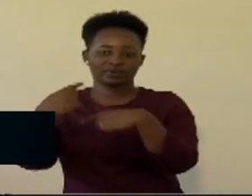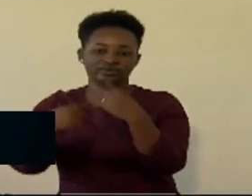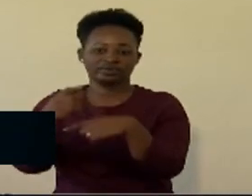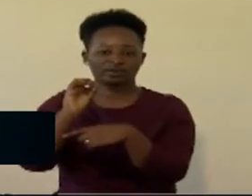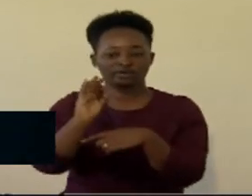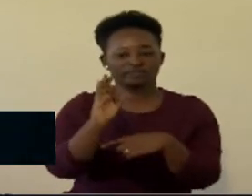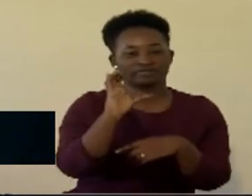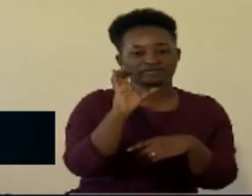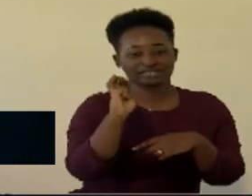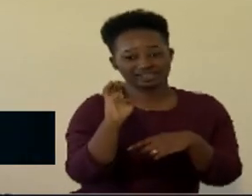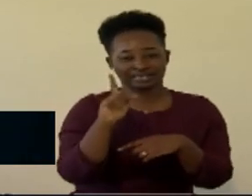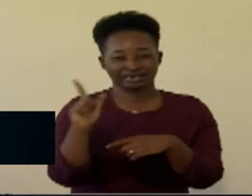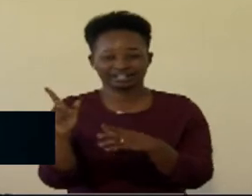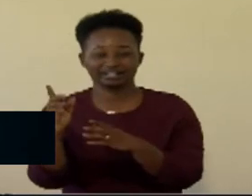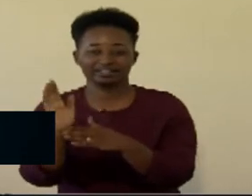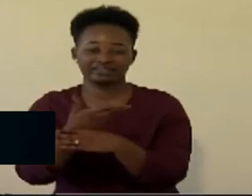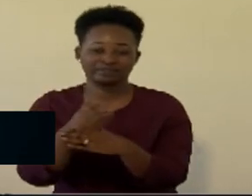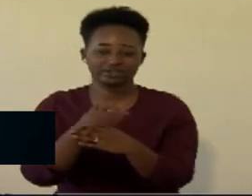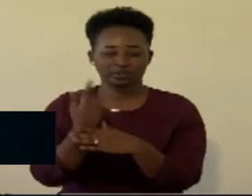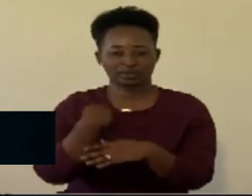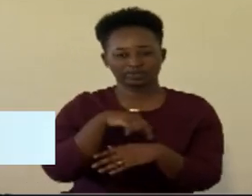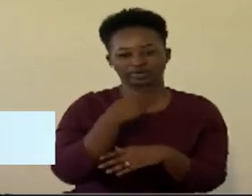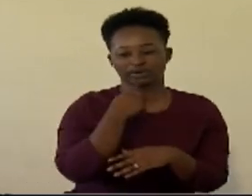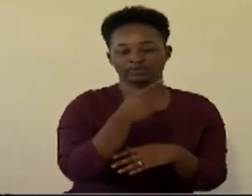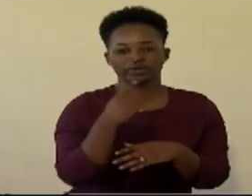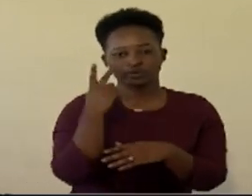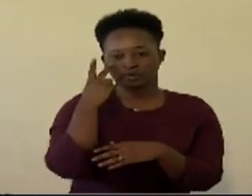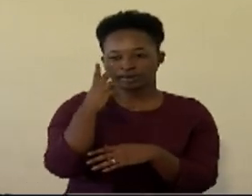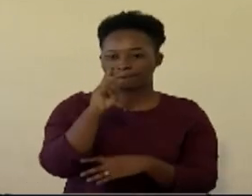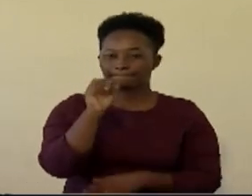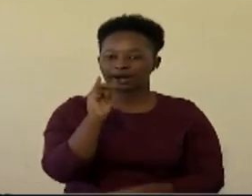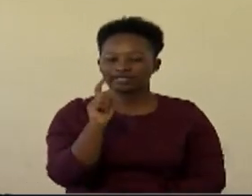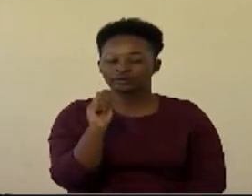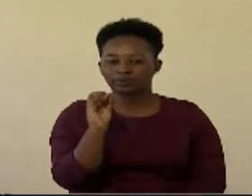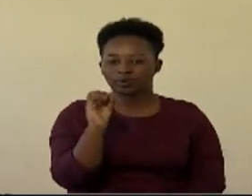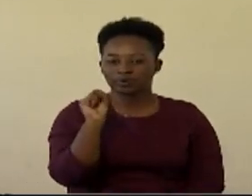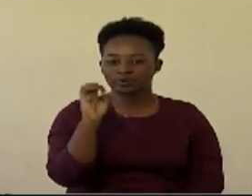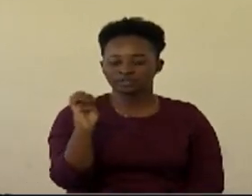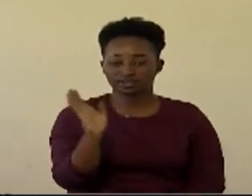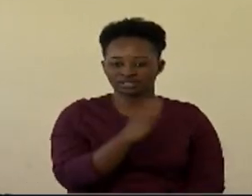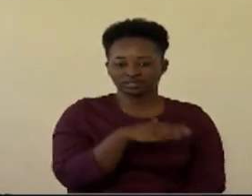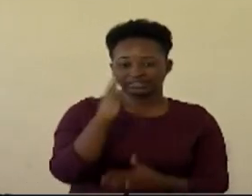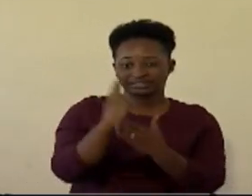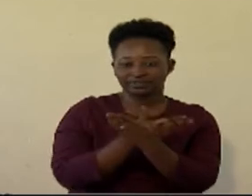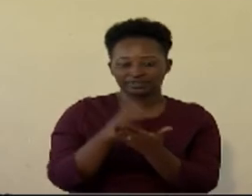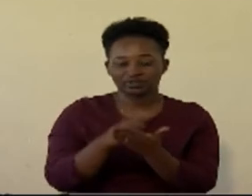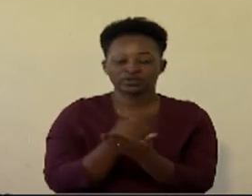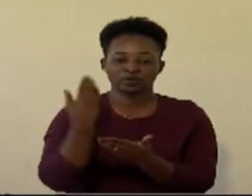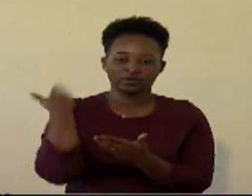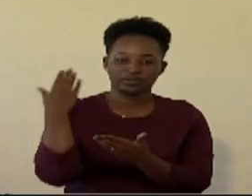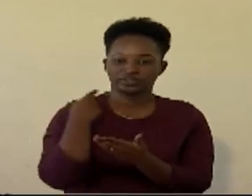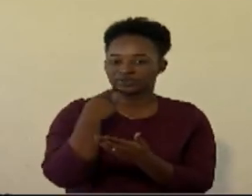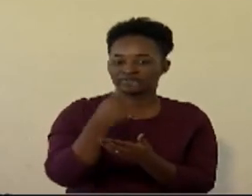Cell Division, in which we said we are looking at mitotic division. Because, like we said last time, Cell Division